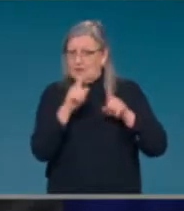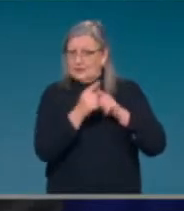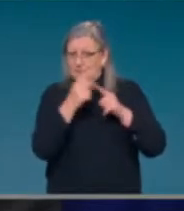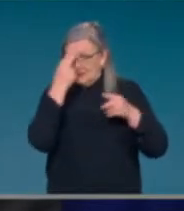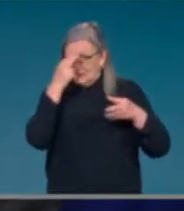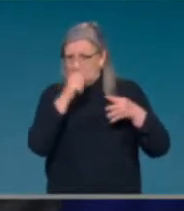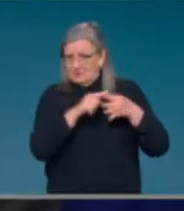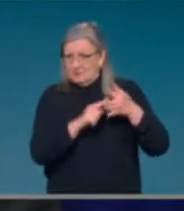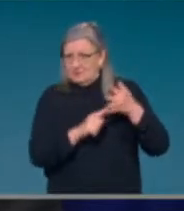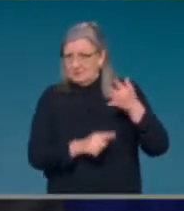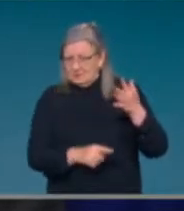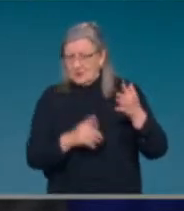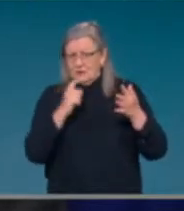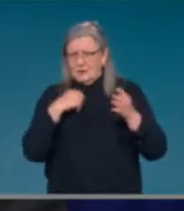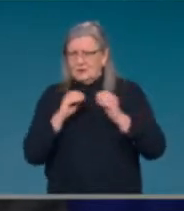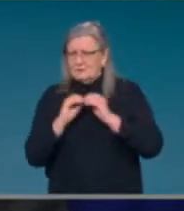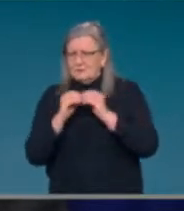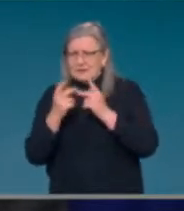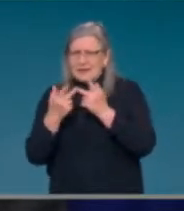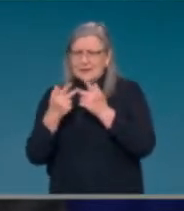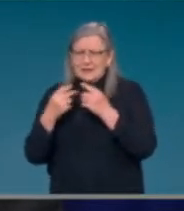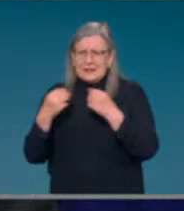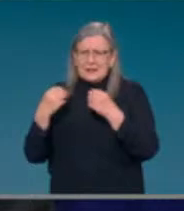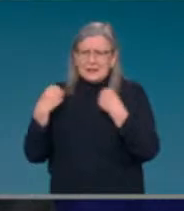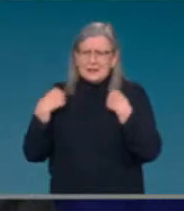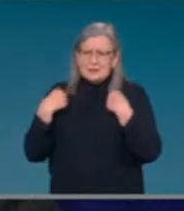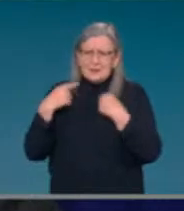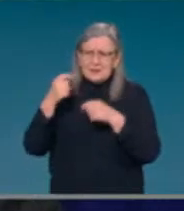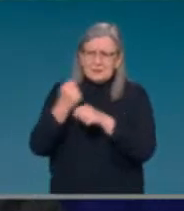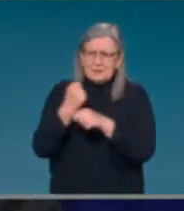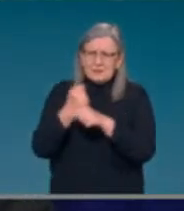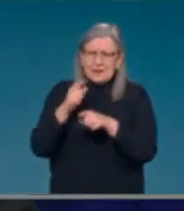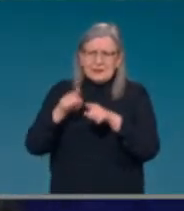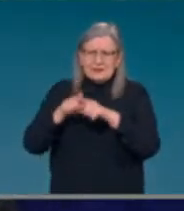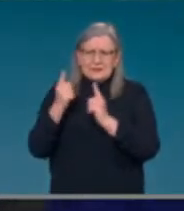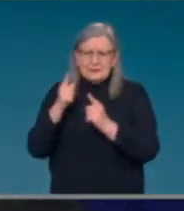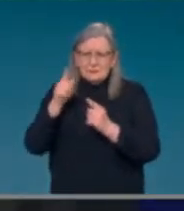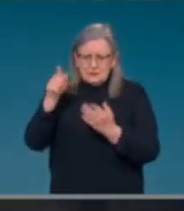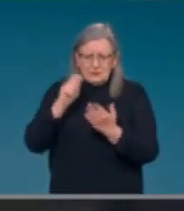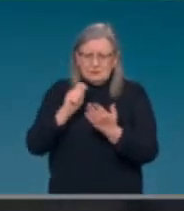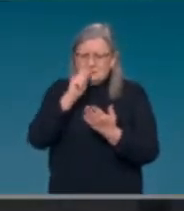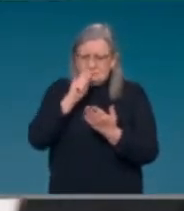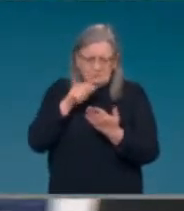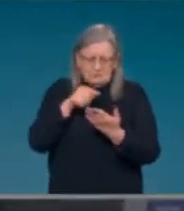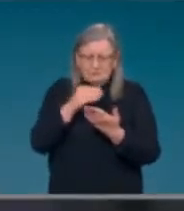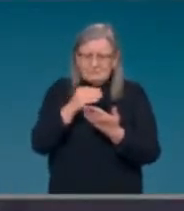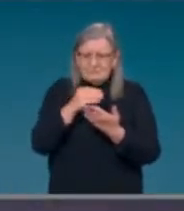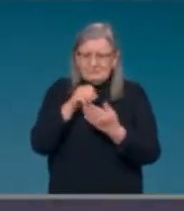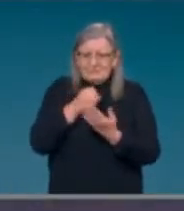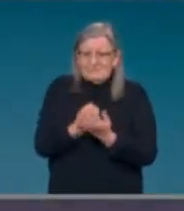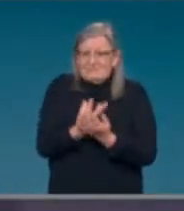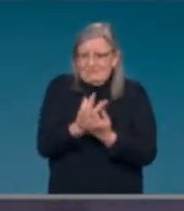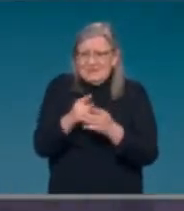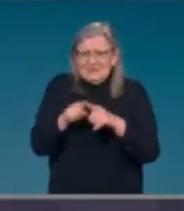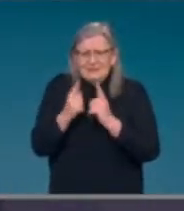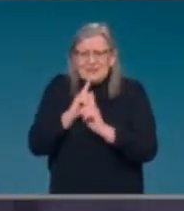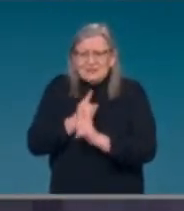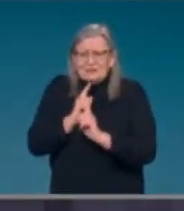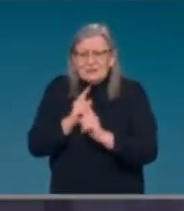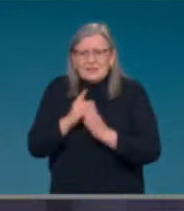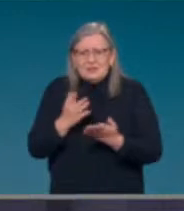finalise things, such as the instructions for using them. Thanks very much. I'll start with Rachel and then work across.